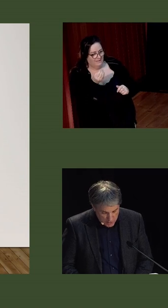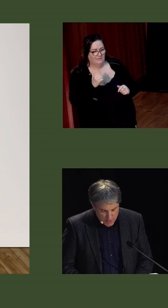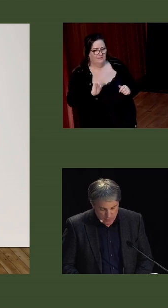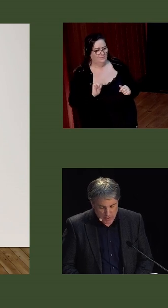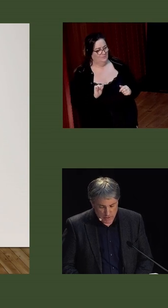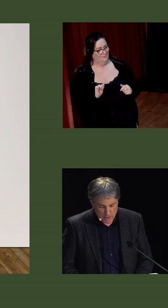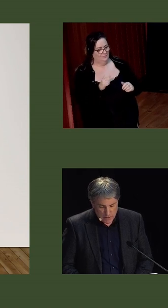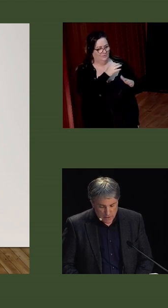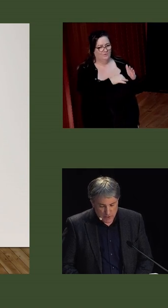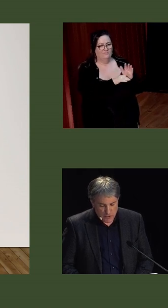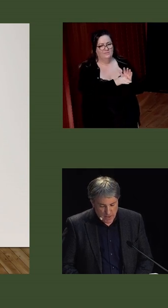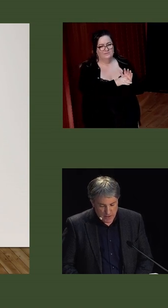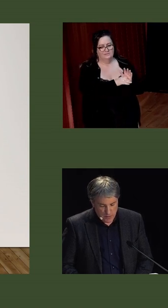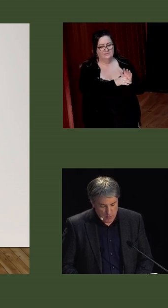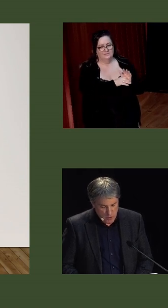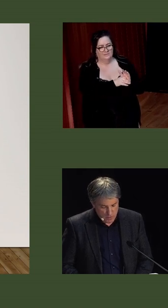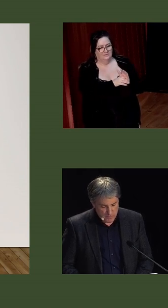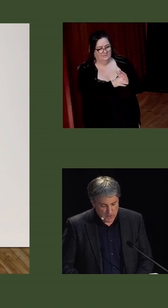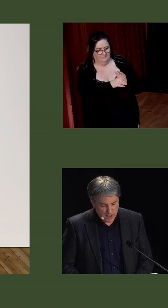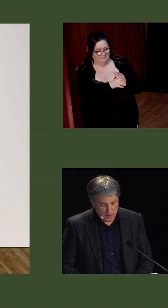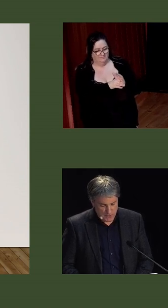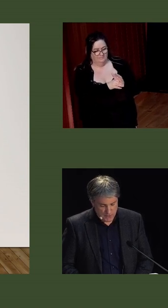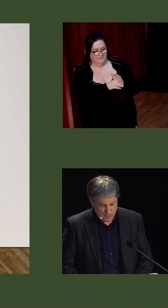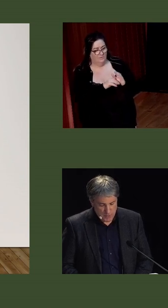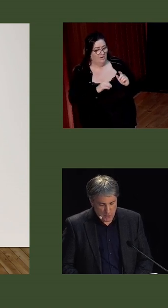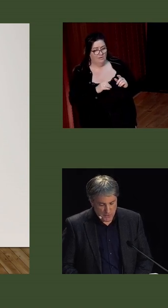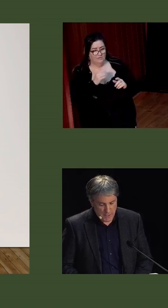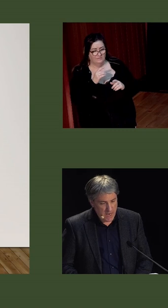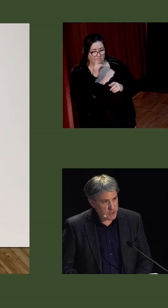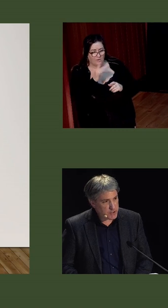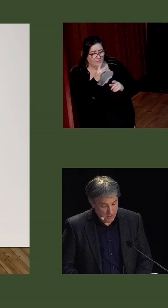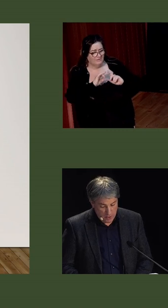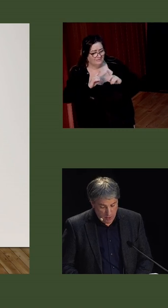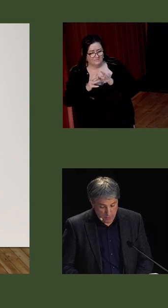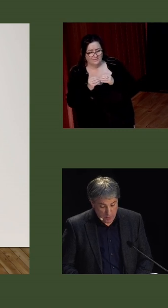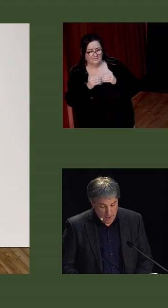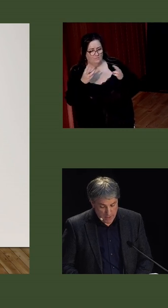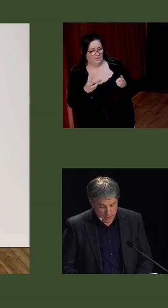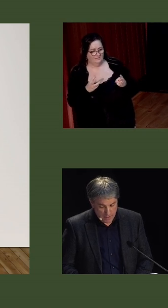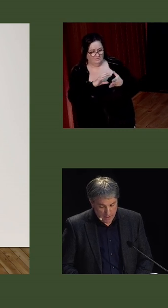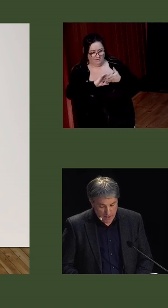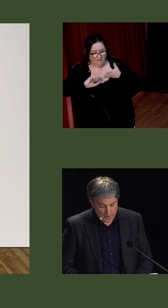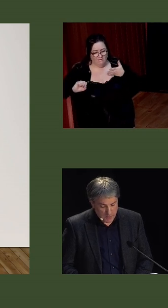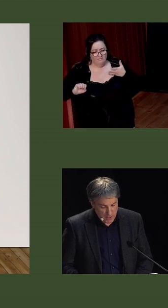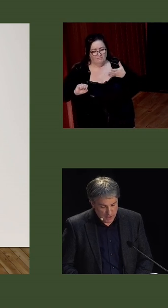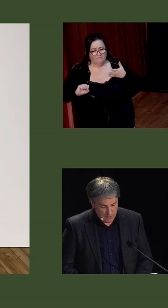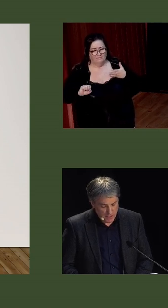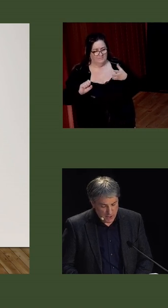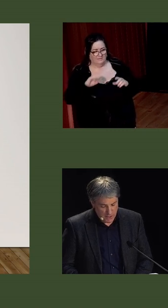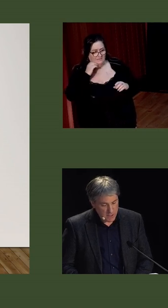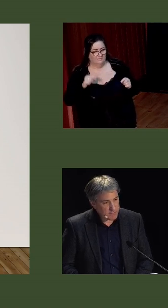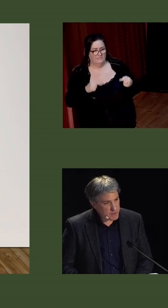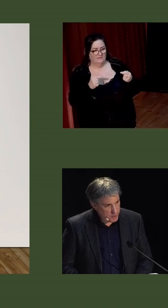legitimate government, to threaten the removal of the sacraments from those engaged in unlawful rebellion, and the